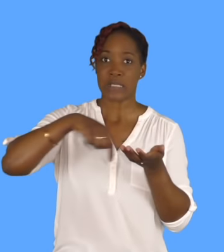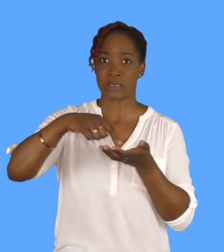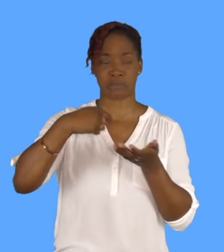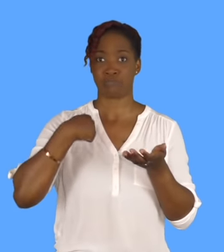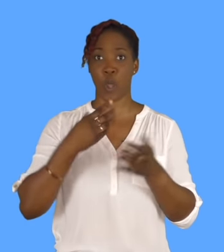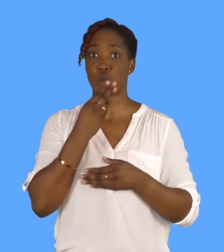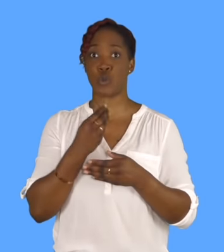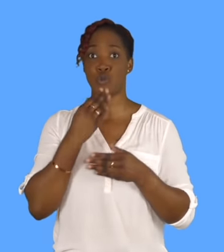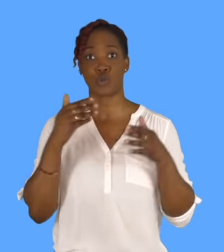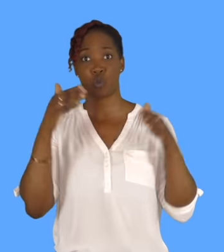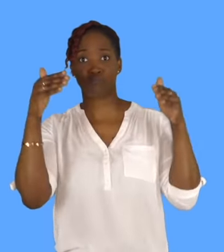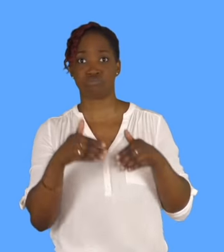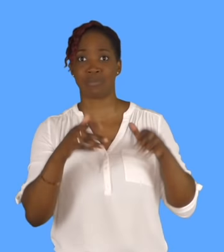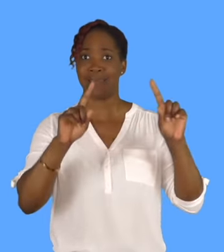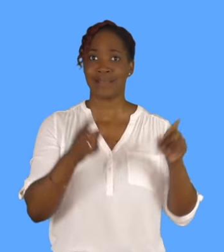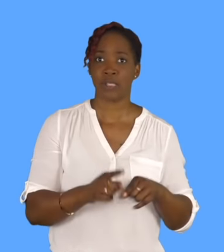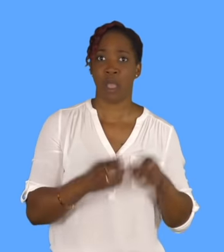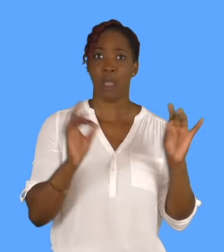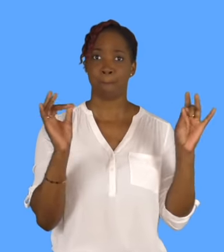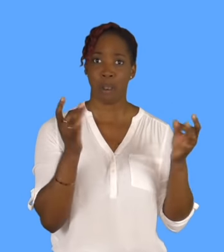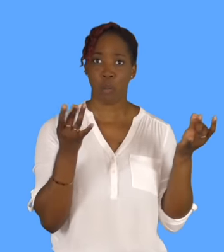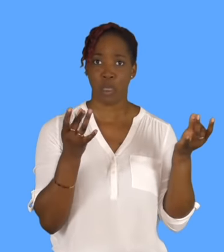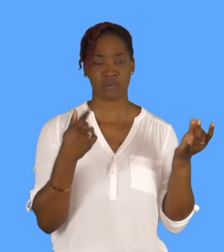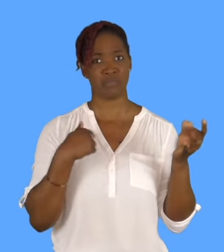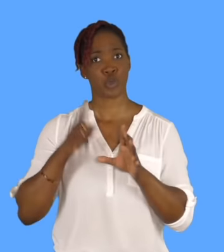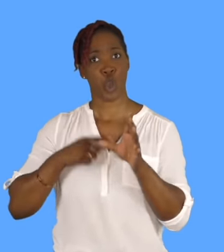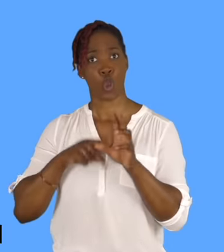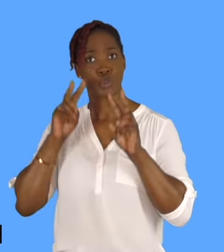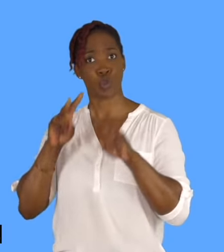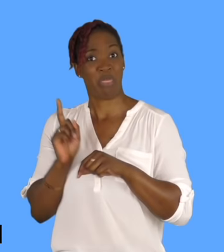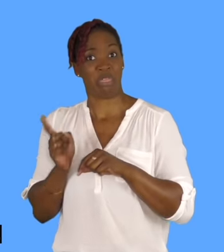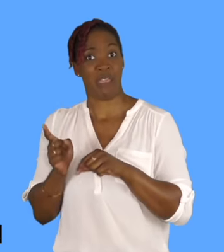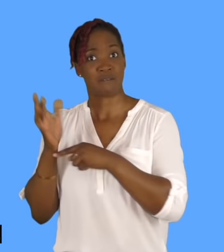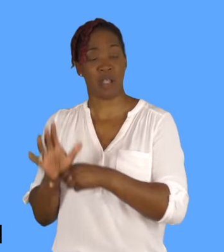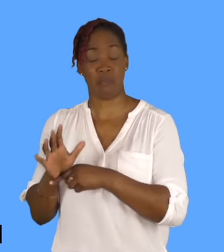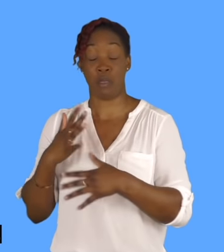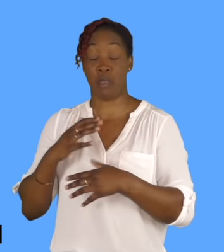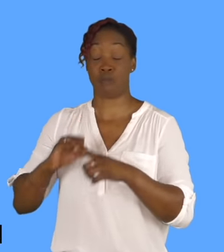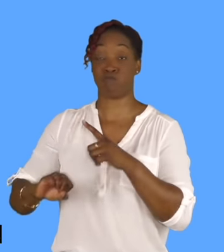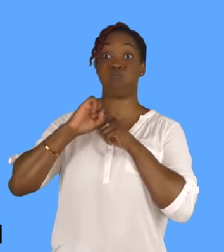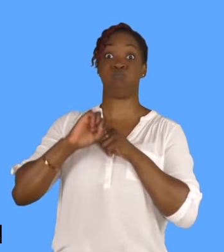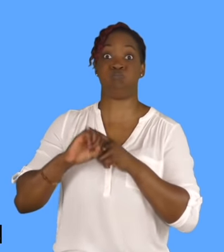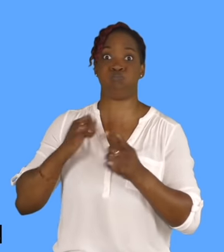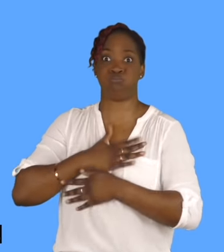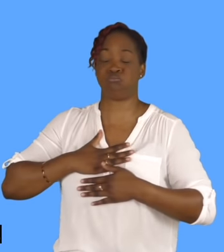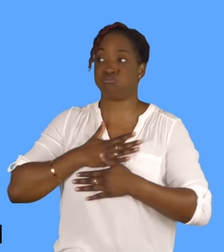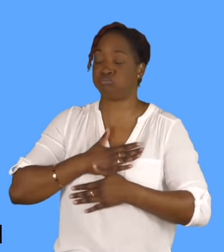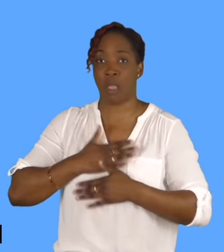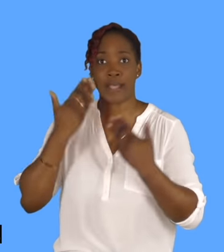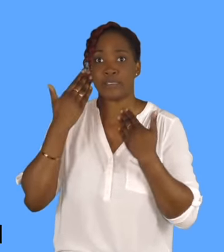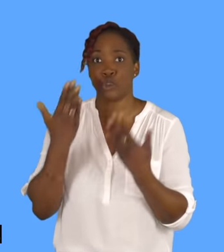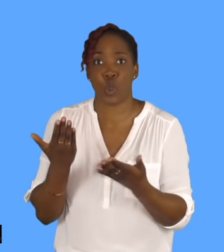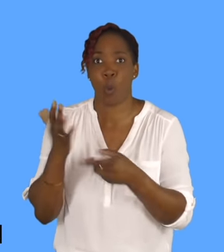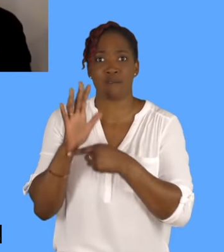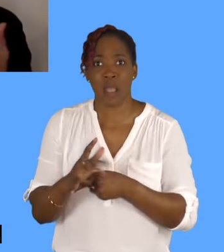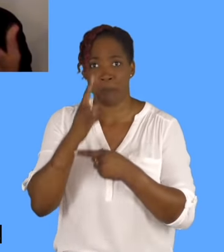young still. And I saw that film, I feel, I remember I was so disturbed. And I went home and I never knew that a film is supposed to make you feel that disturbed